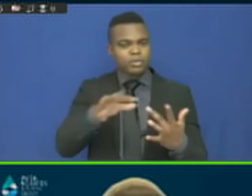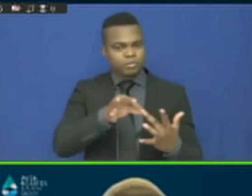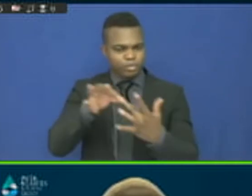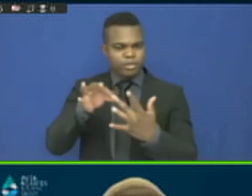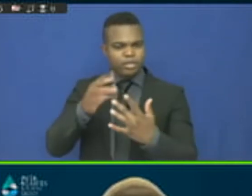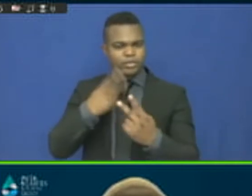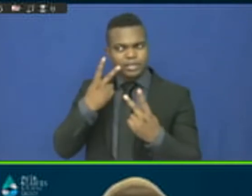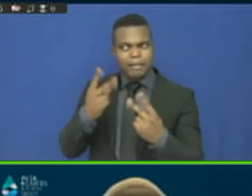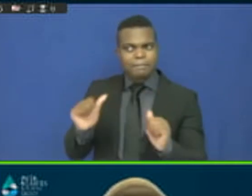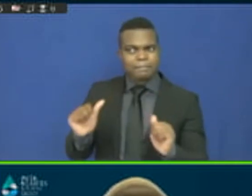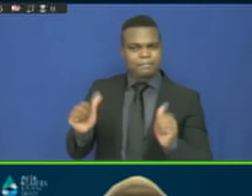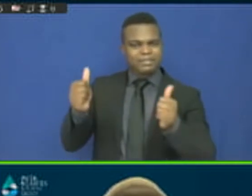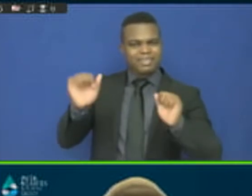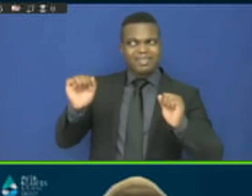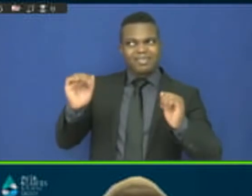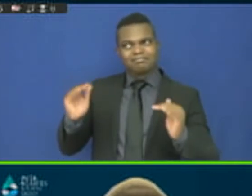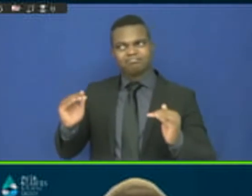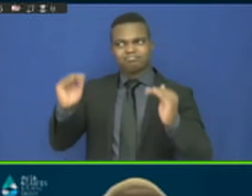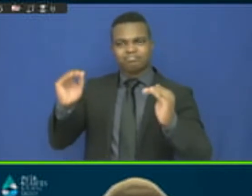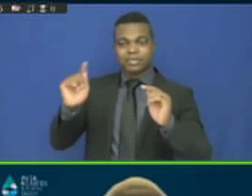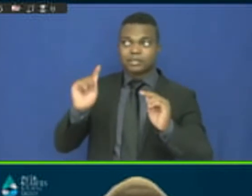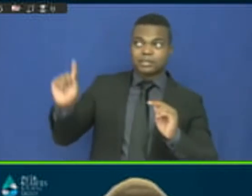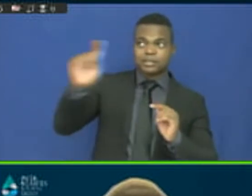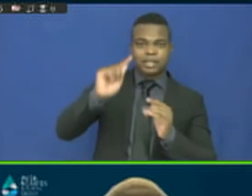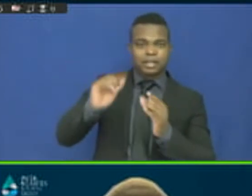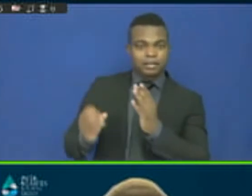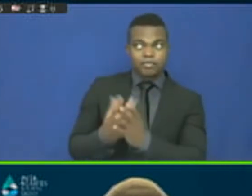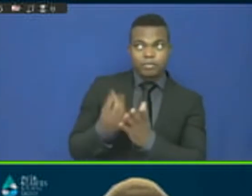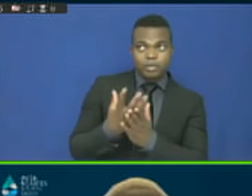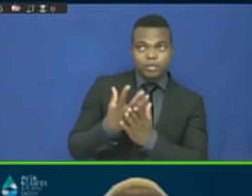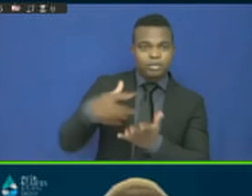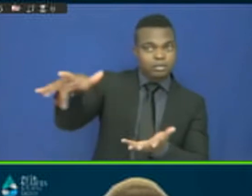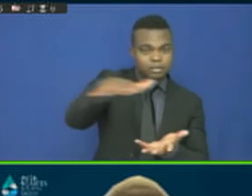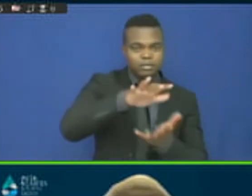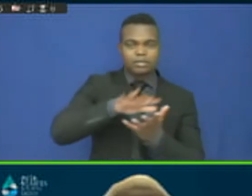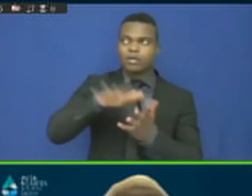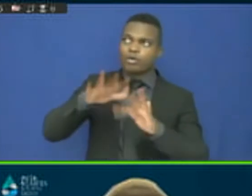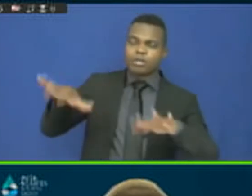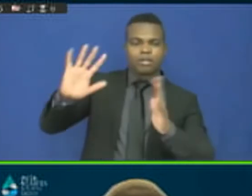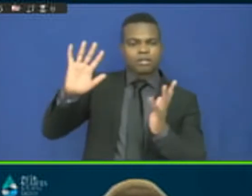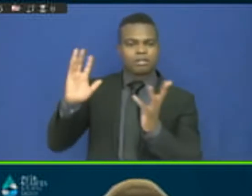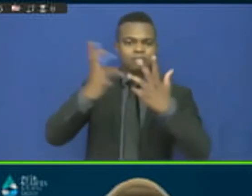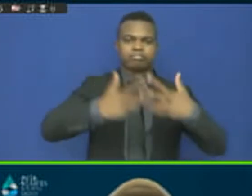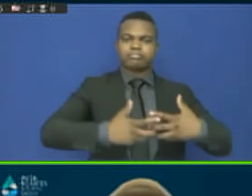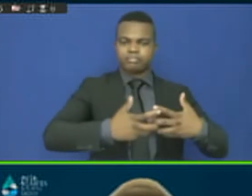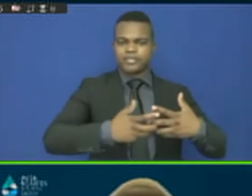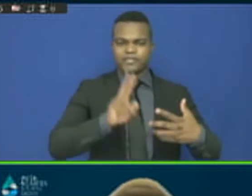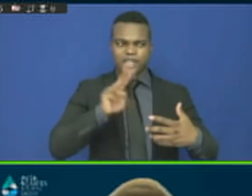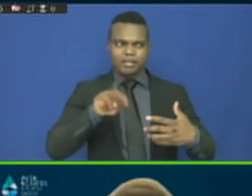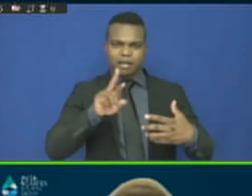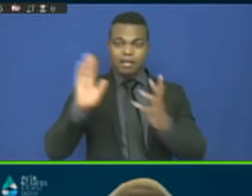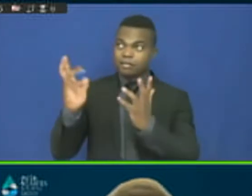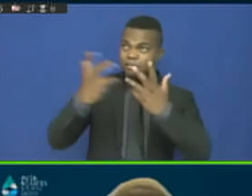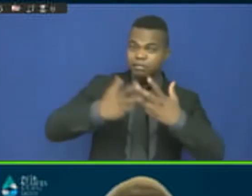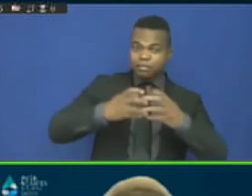so that we feed into the national voluntary reviews and to the